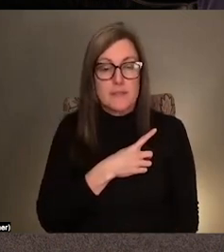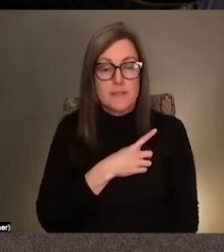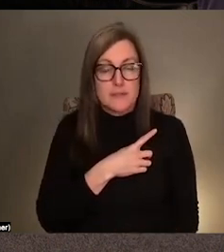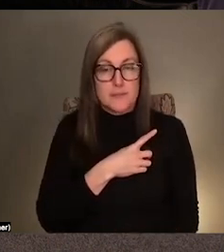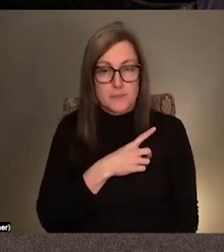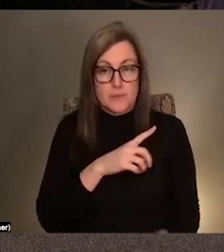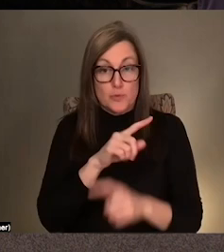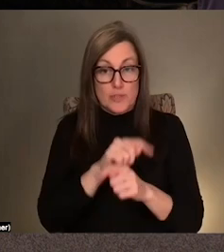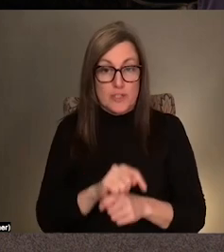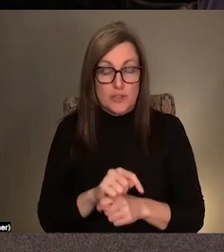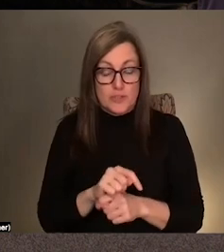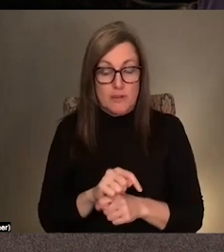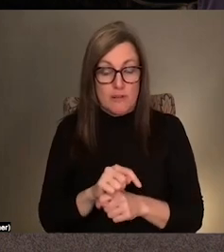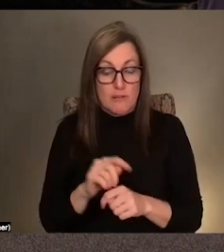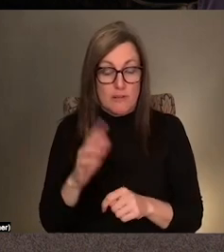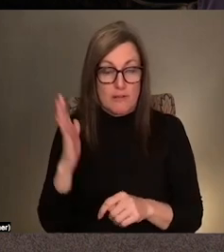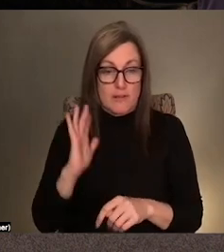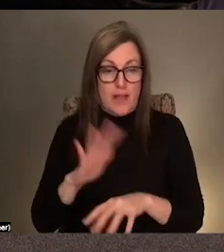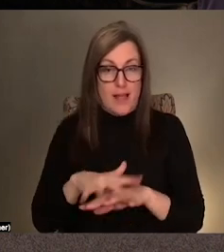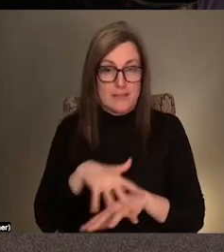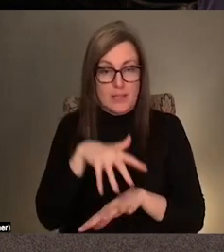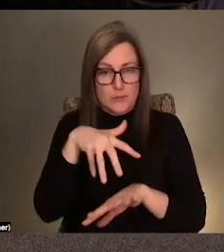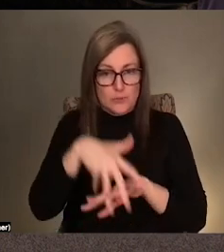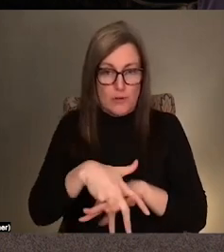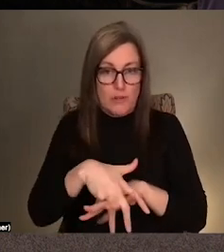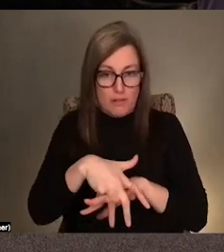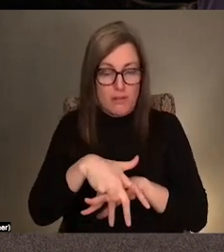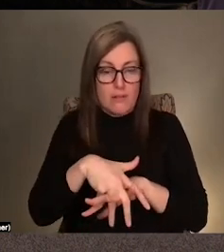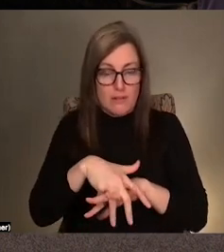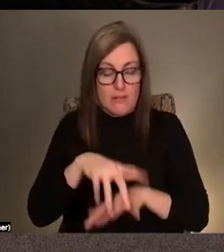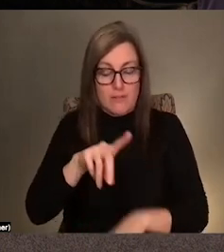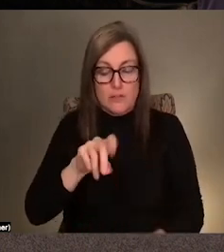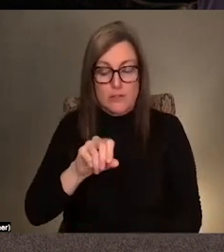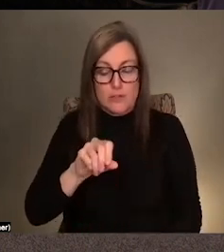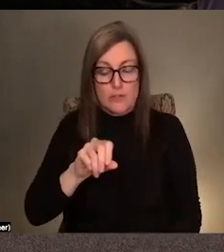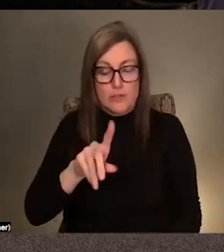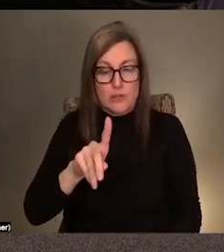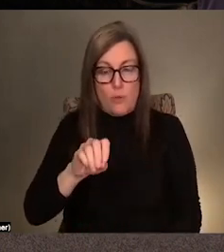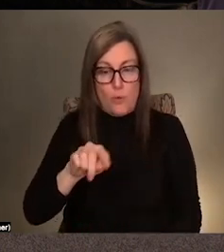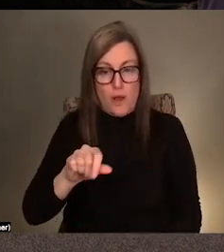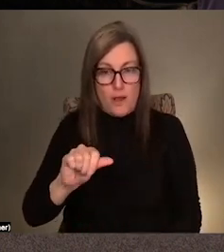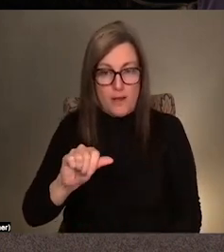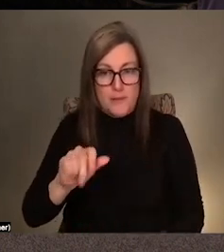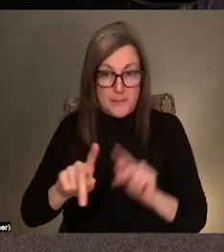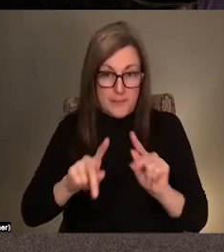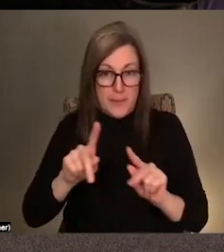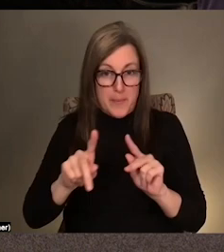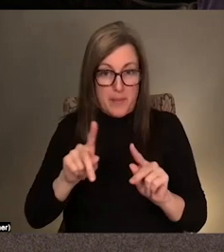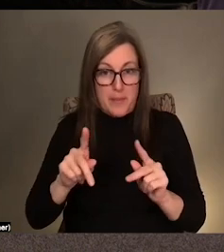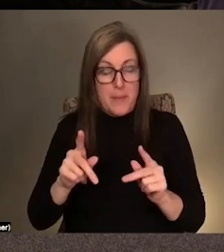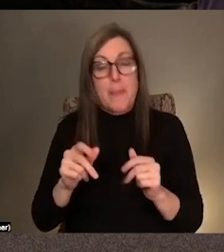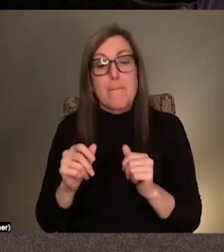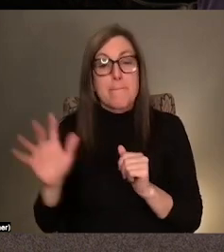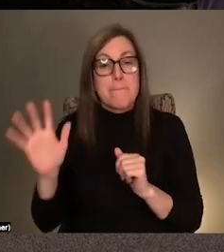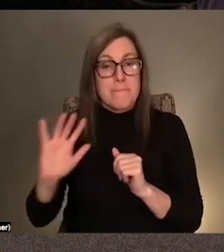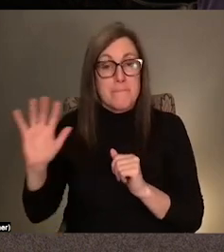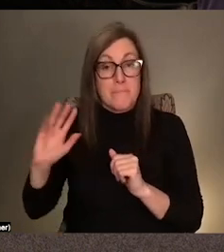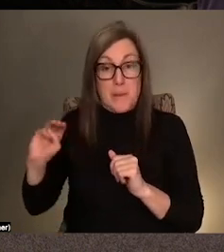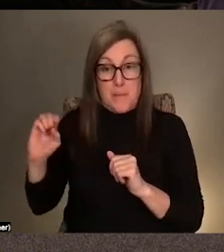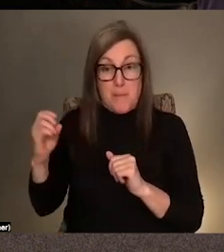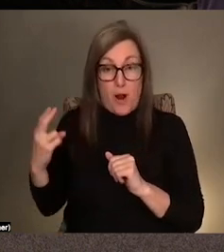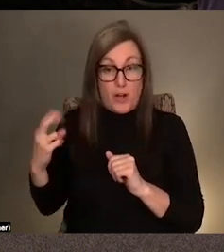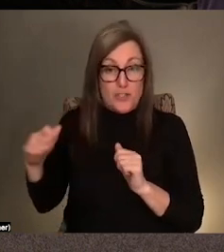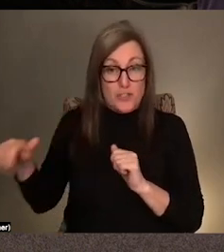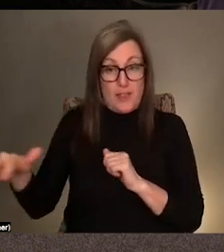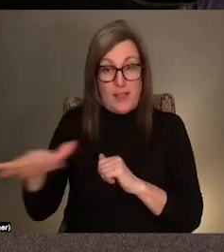ancestral and contemporary homelands of the Dakota people. This site, which was once an expansive marshland, holds meaning